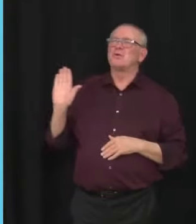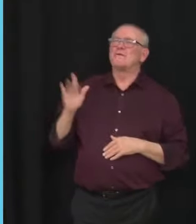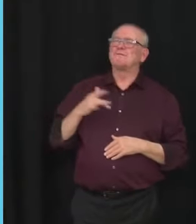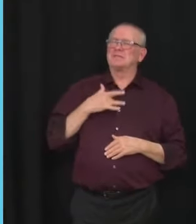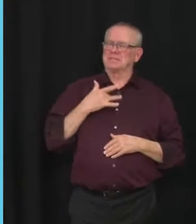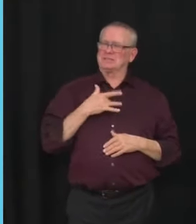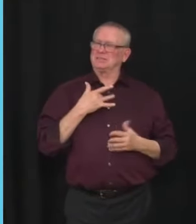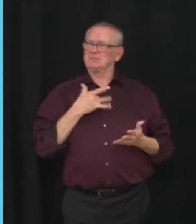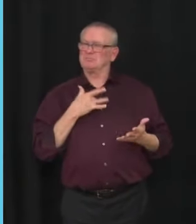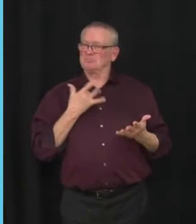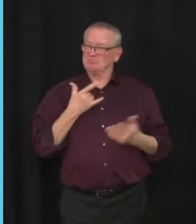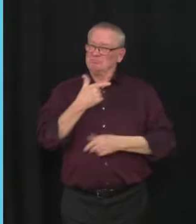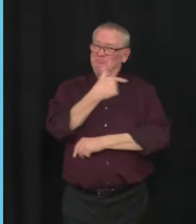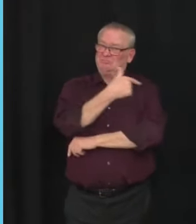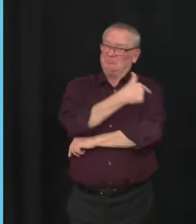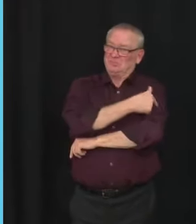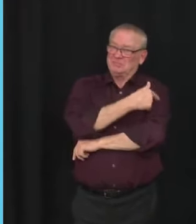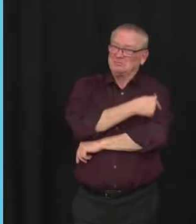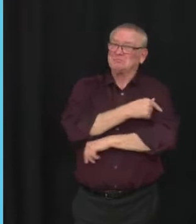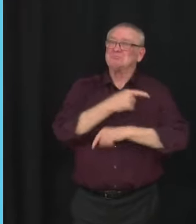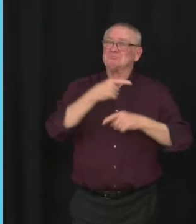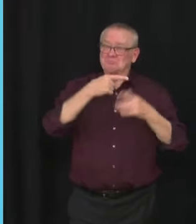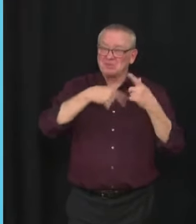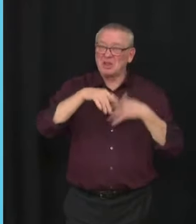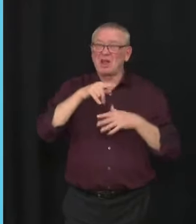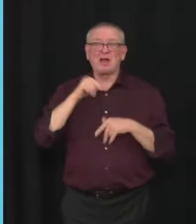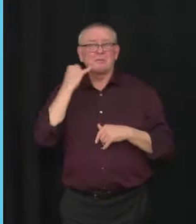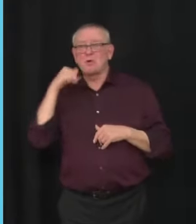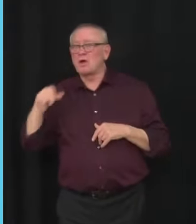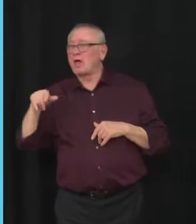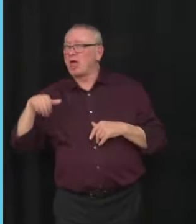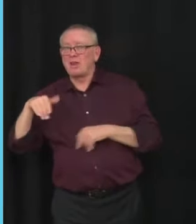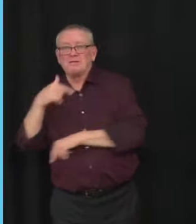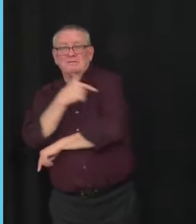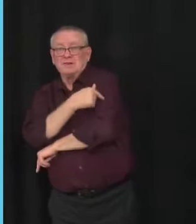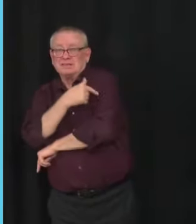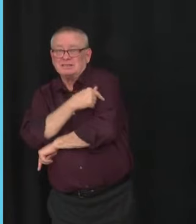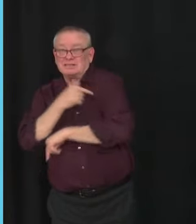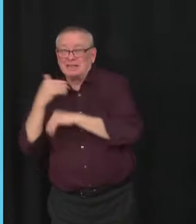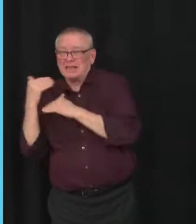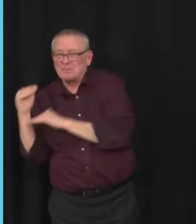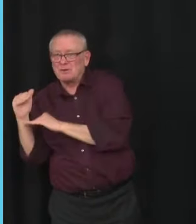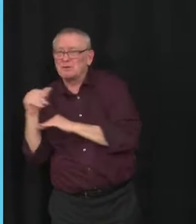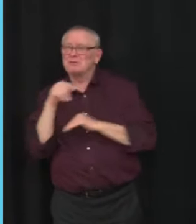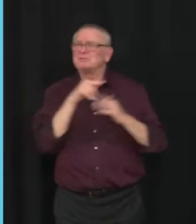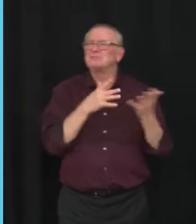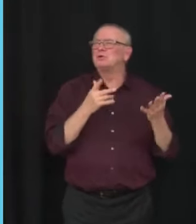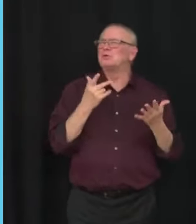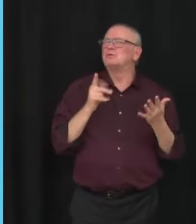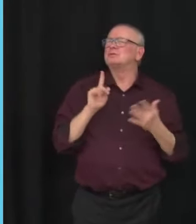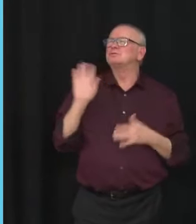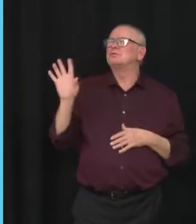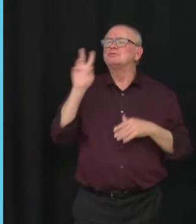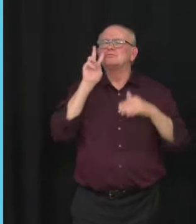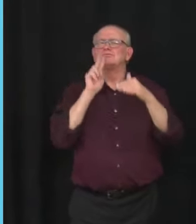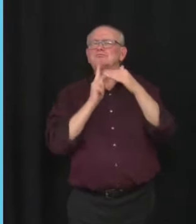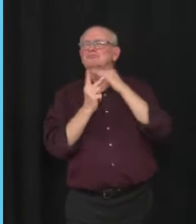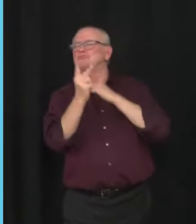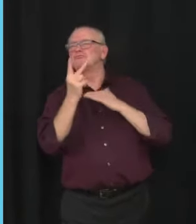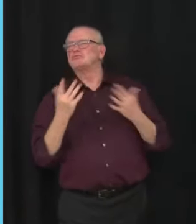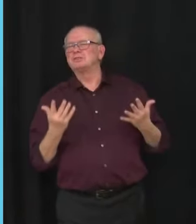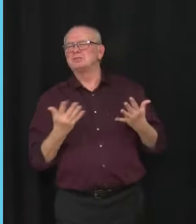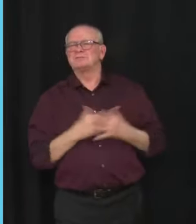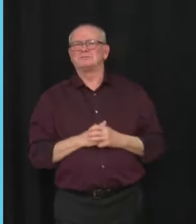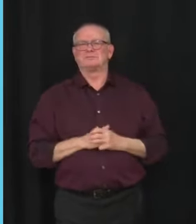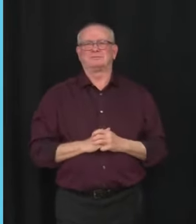vaccinated or maybe not vaccinated, will they be able to spend holidays with their family this year? Yes, we're still looking at